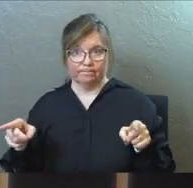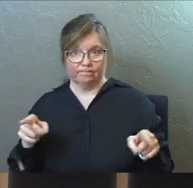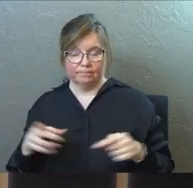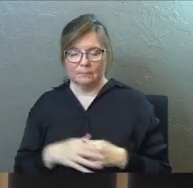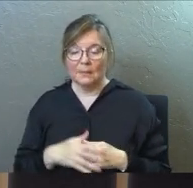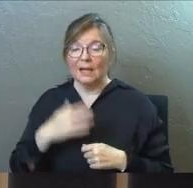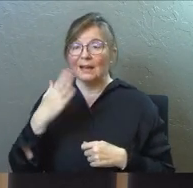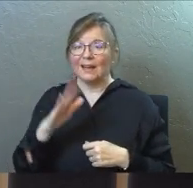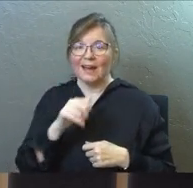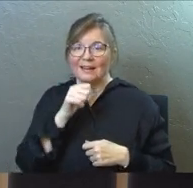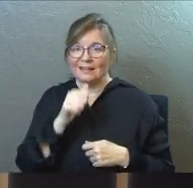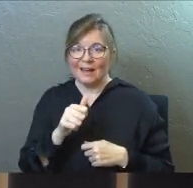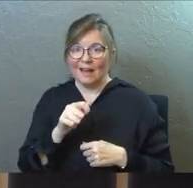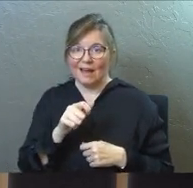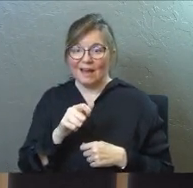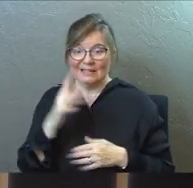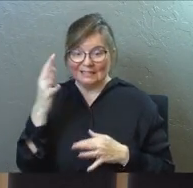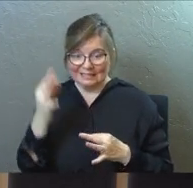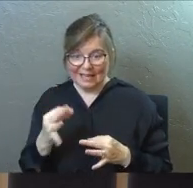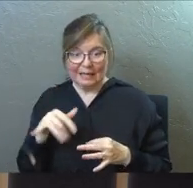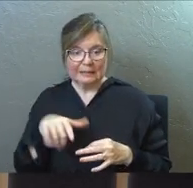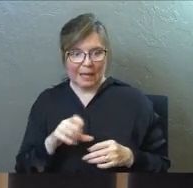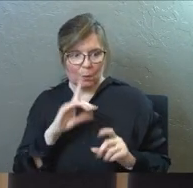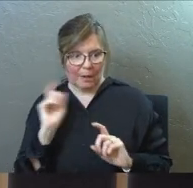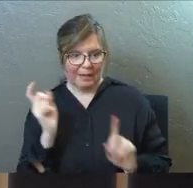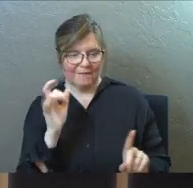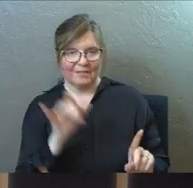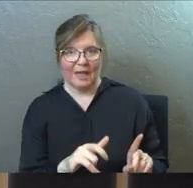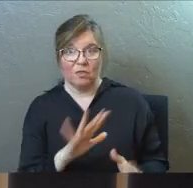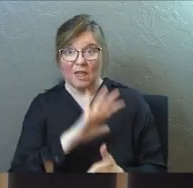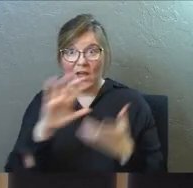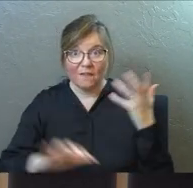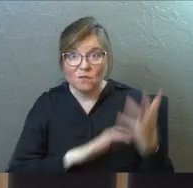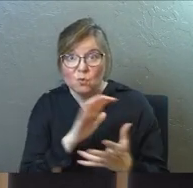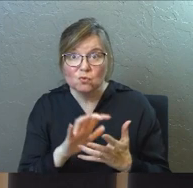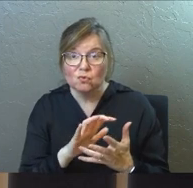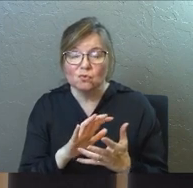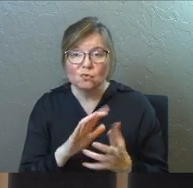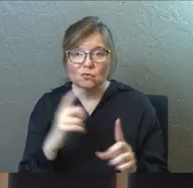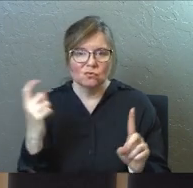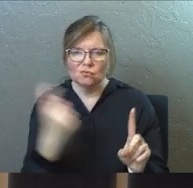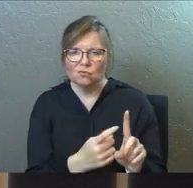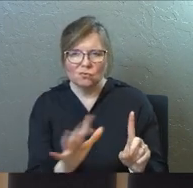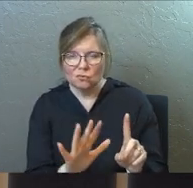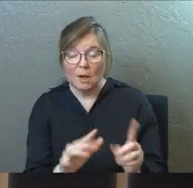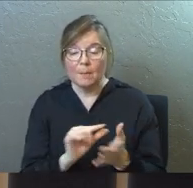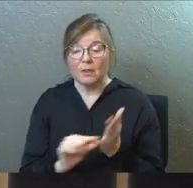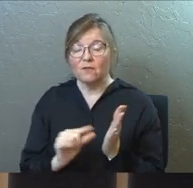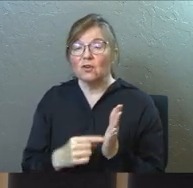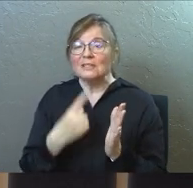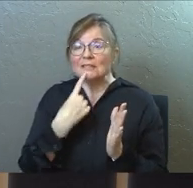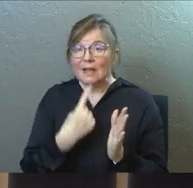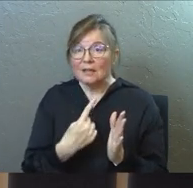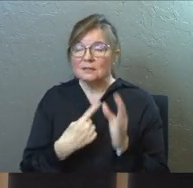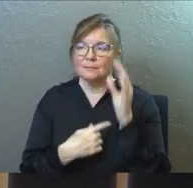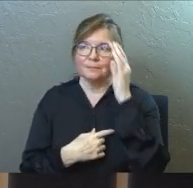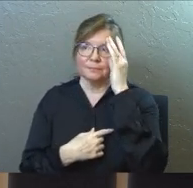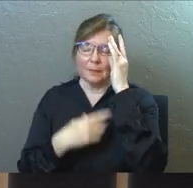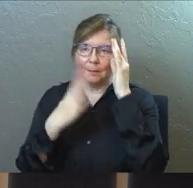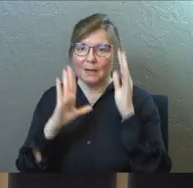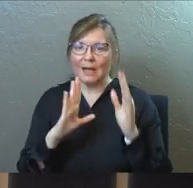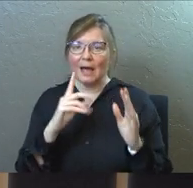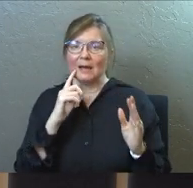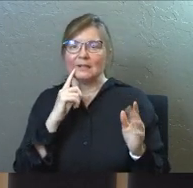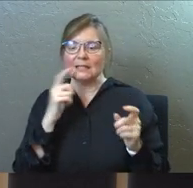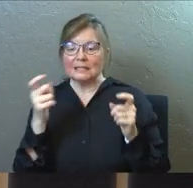And God is not the author of all of that confusion in your life. But the verse is coming along and saying, but